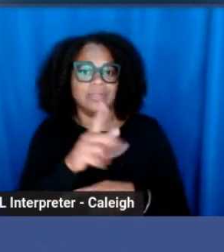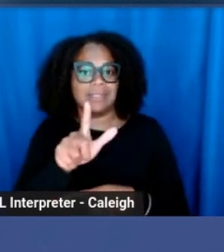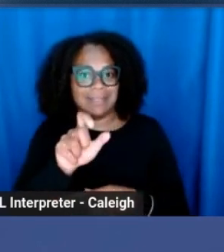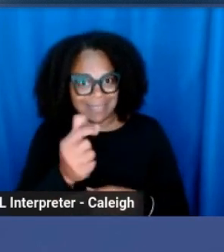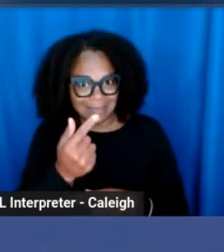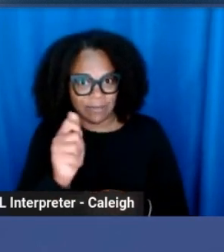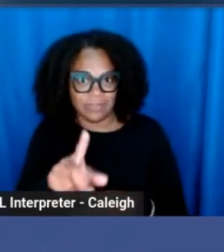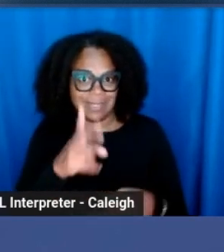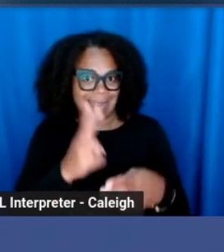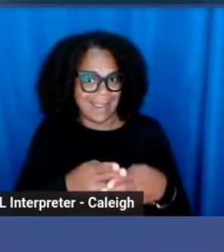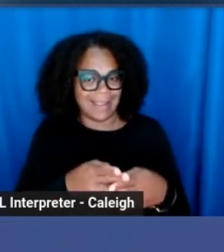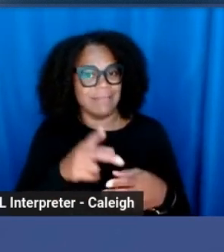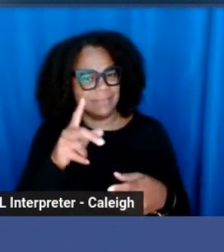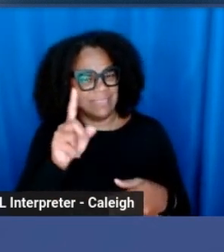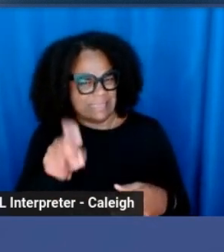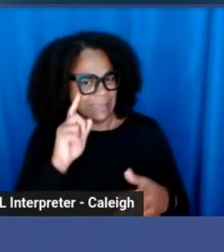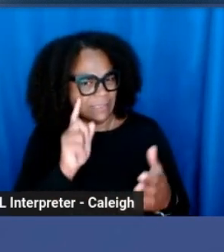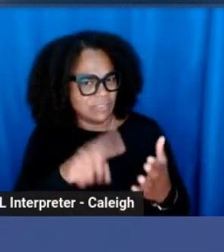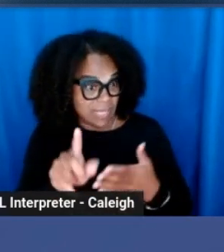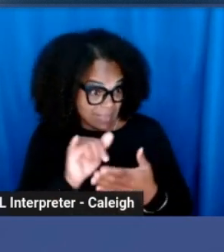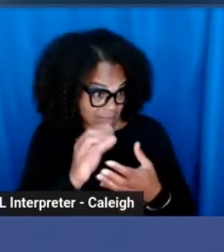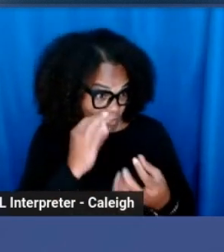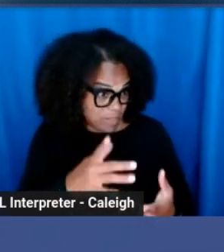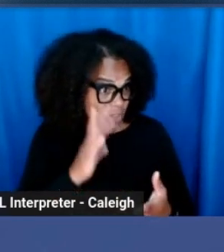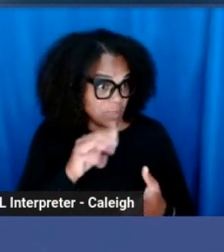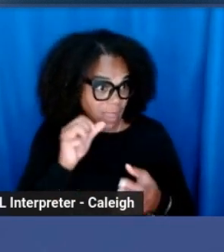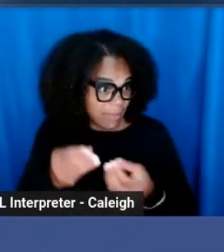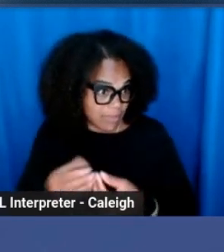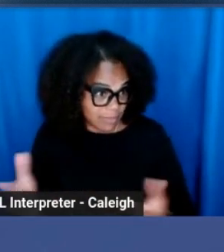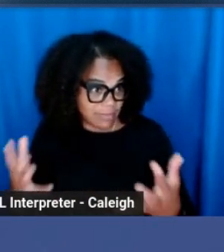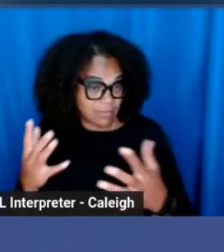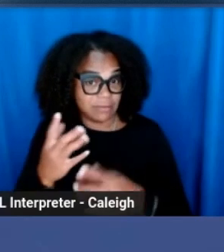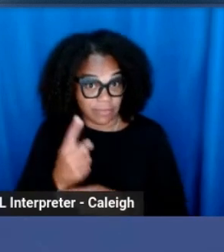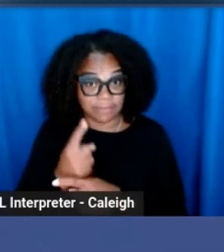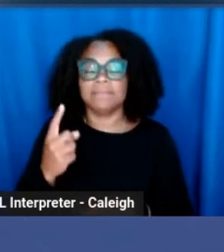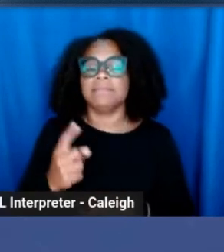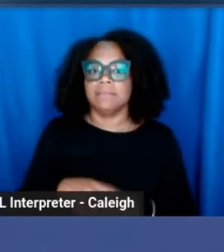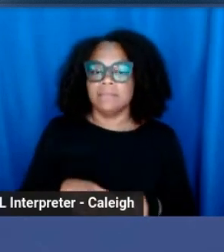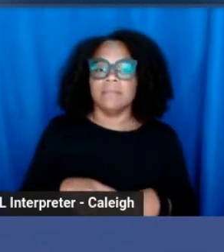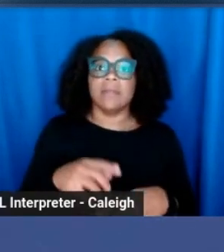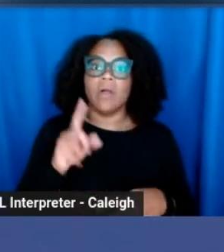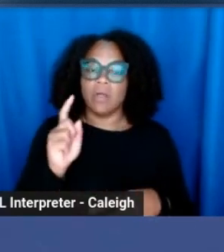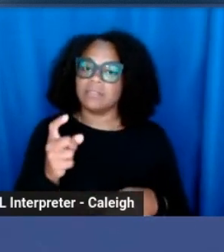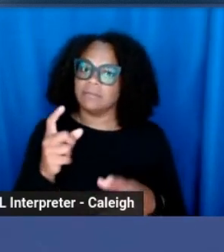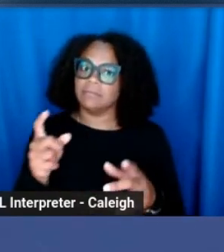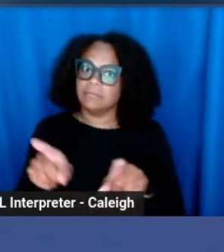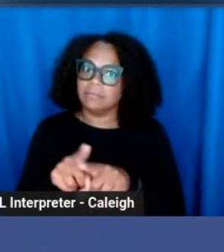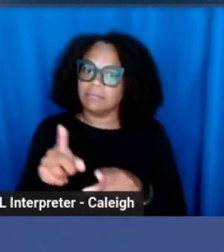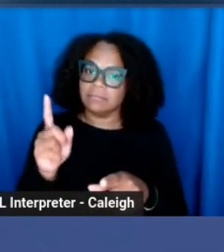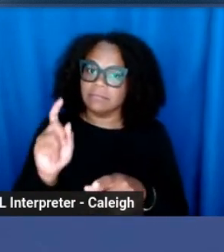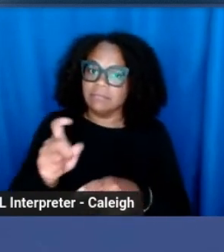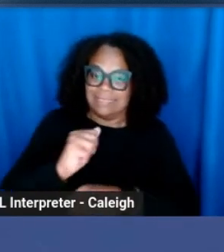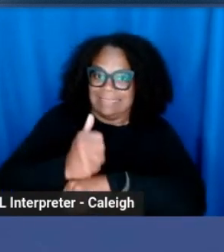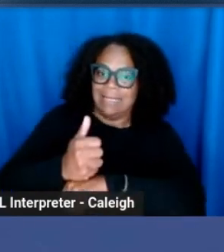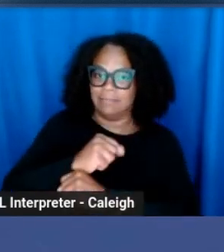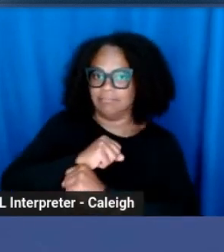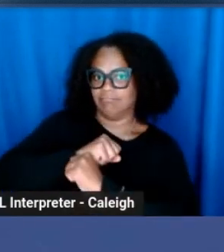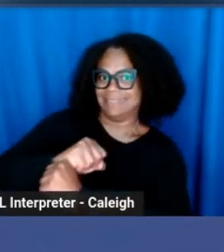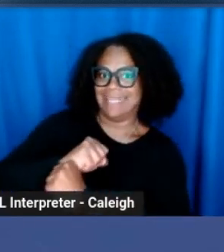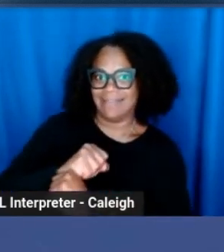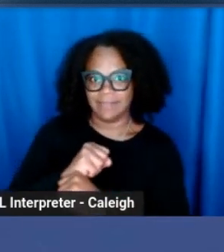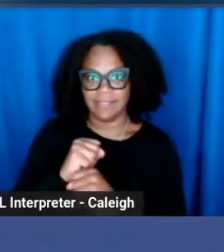information is not going to be released. Also having safety measures, making sure that the site you're working on